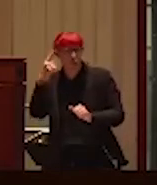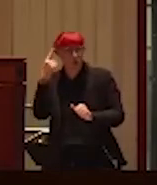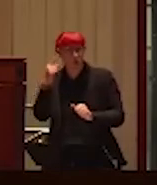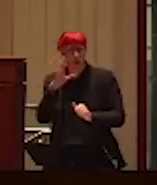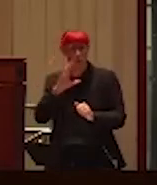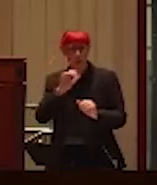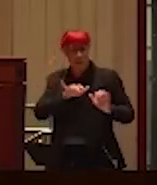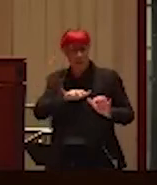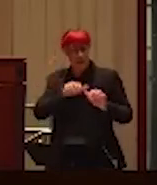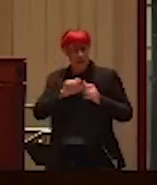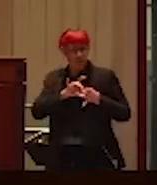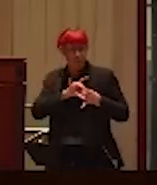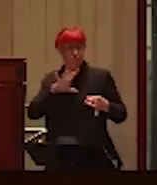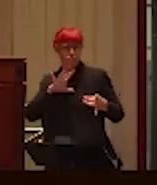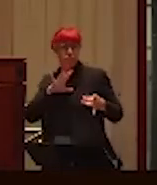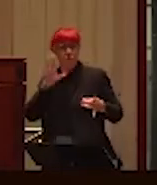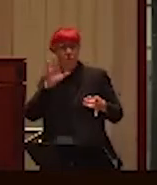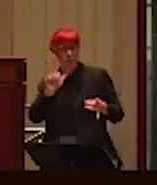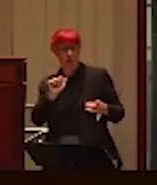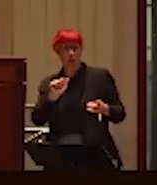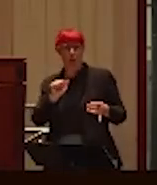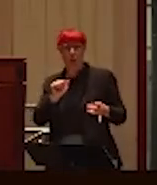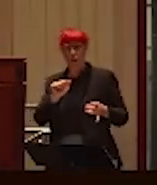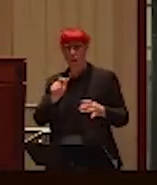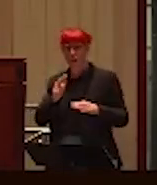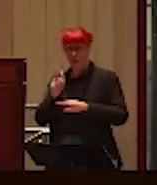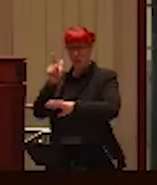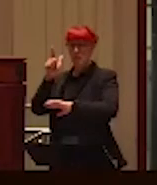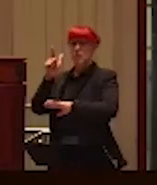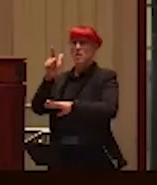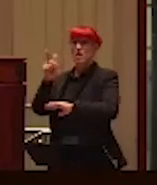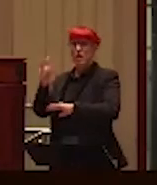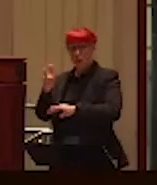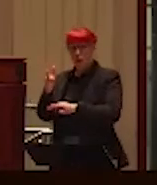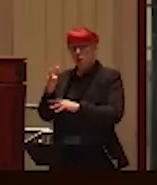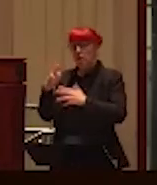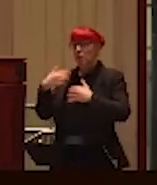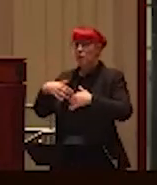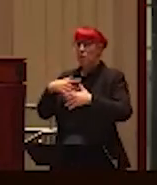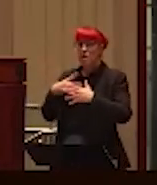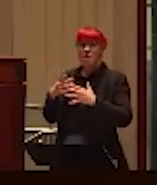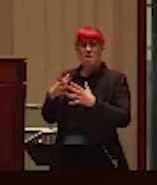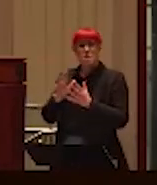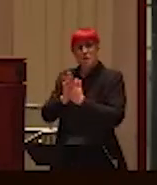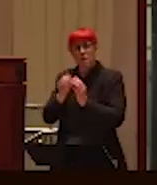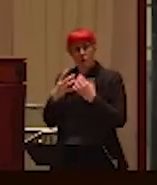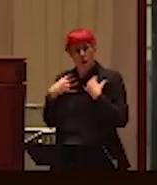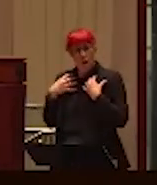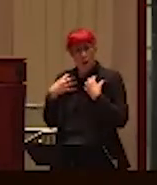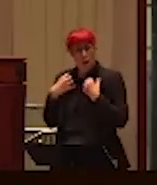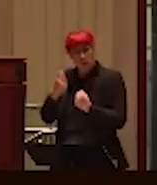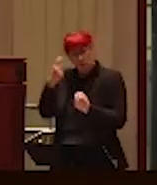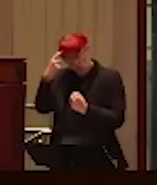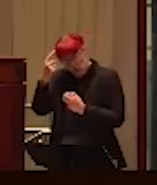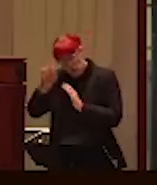I mean, I had to ask myself that afterwards, after I got out and started to recover and got some of my, you know, cognitive abilities back. I'd asked that,